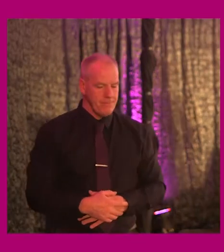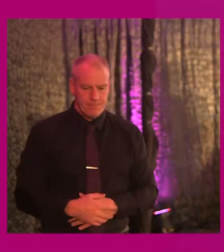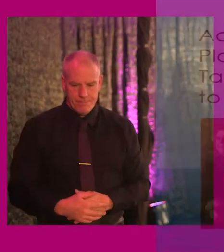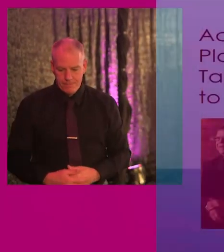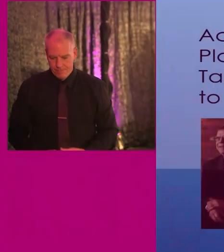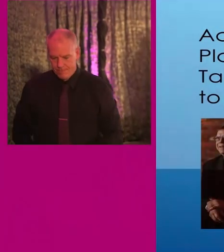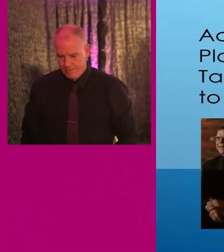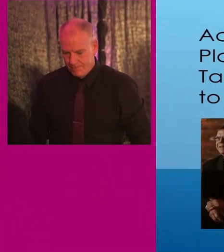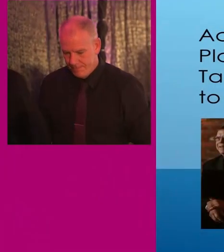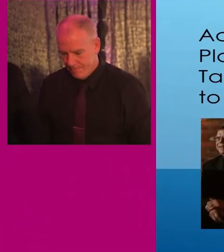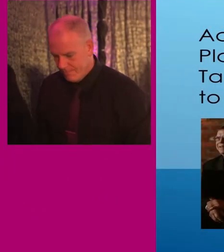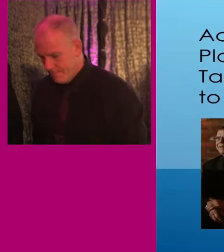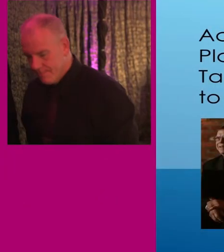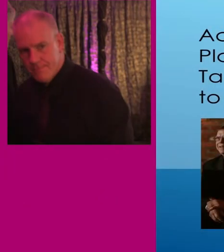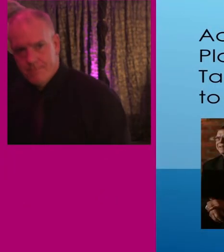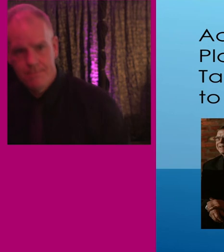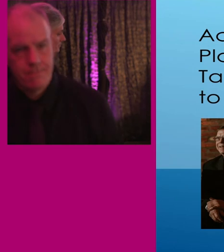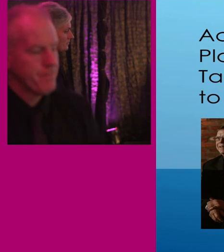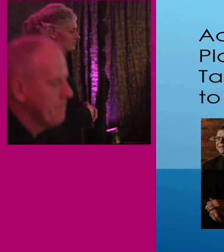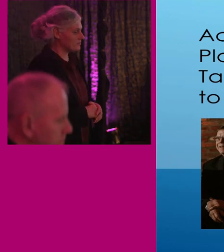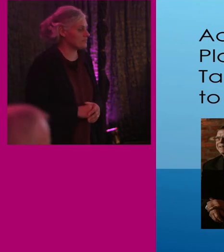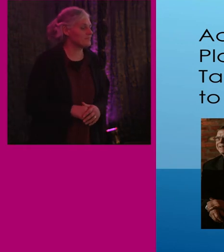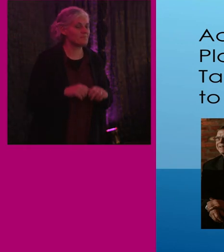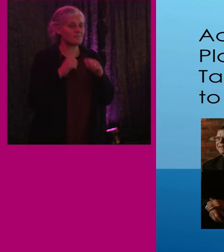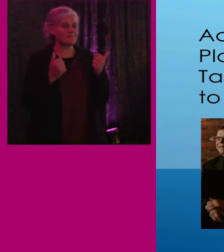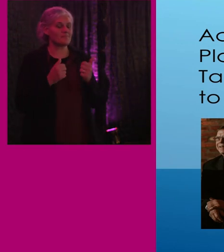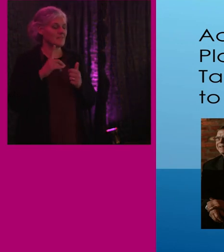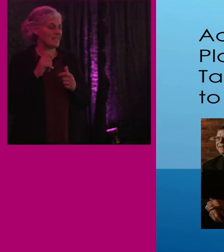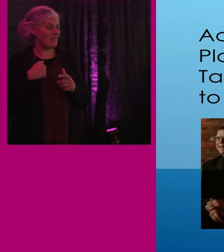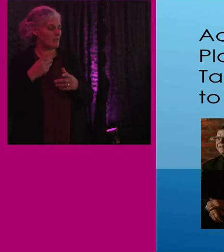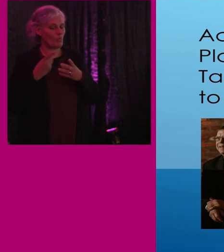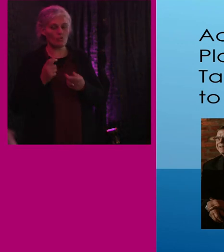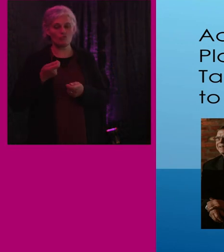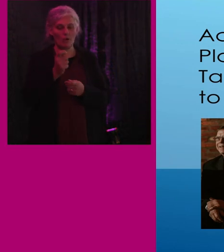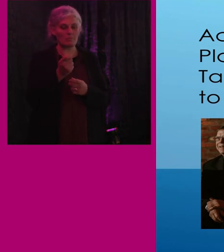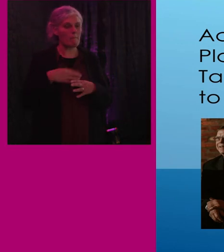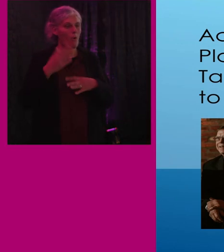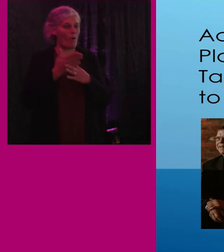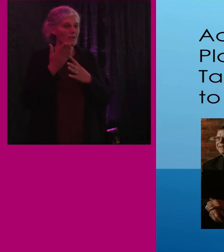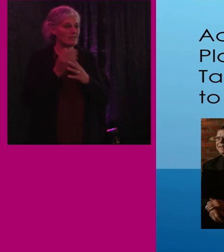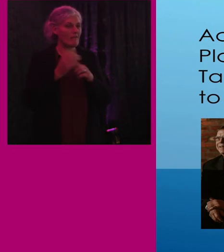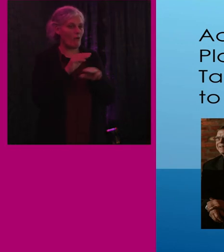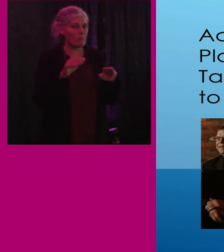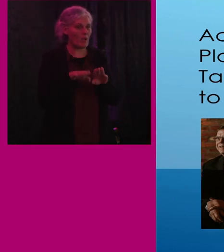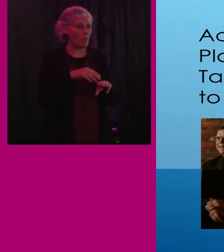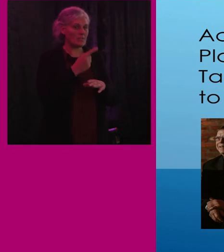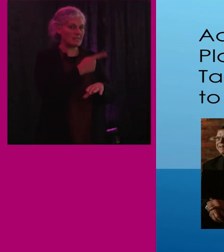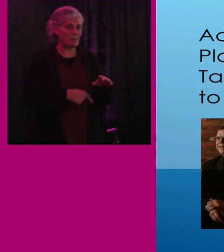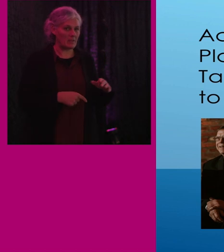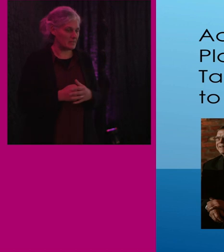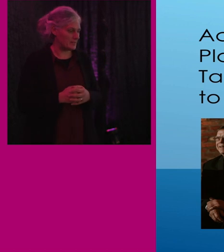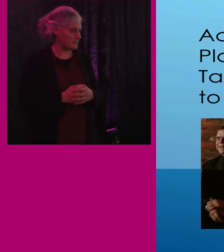I'm David Kaposi. For over 35 years I've worked to make transportation more accessible for people with disabilities.